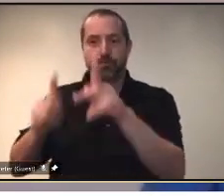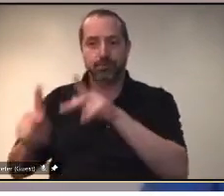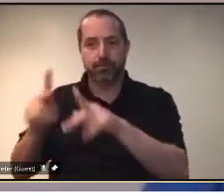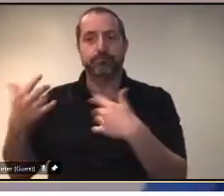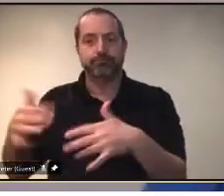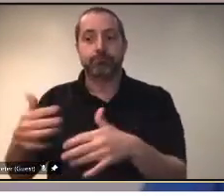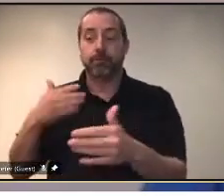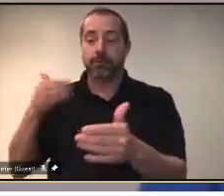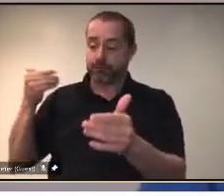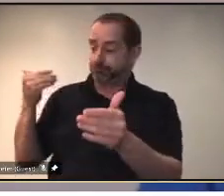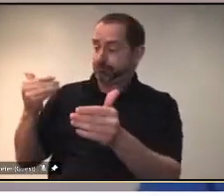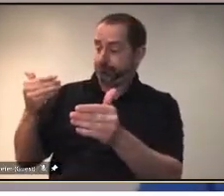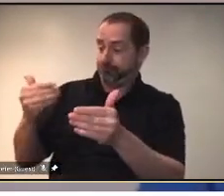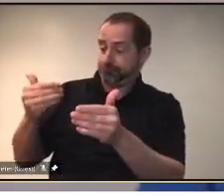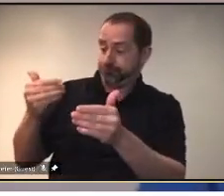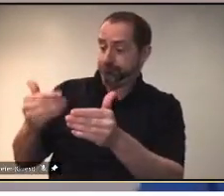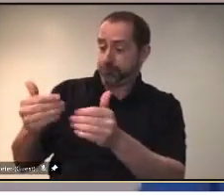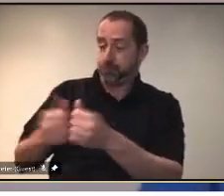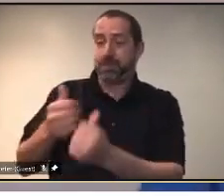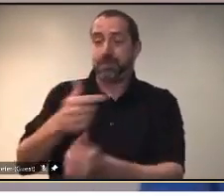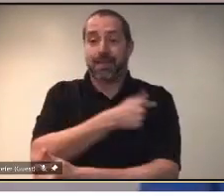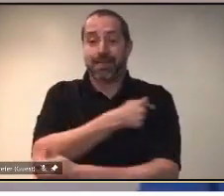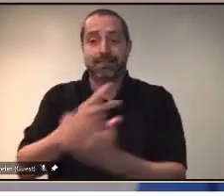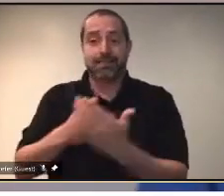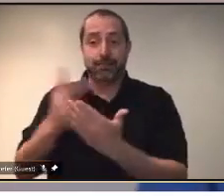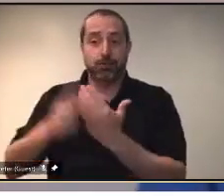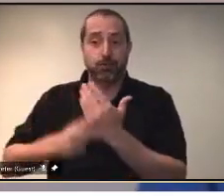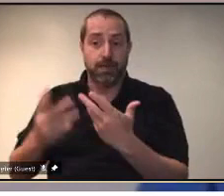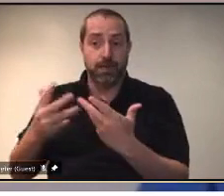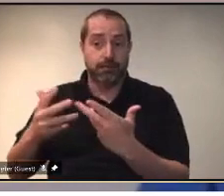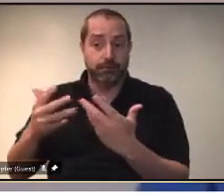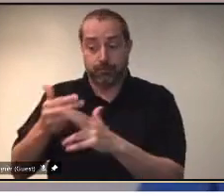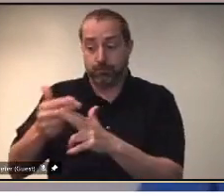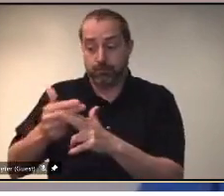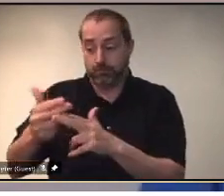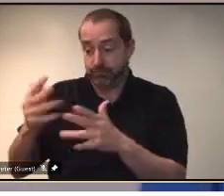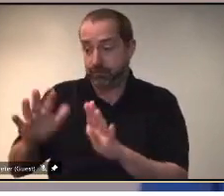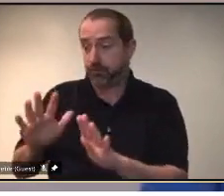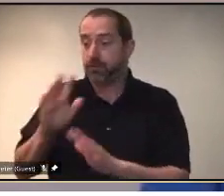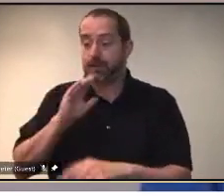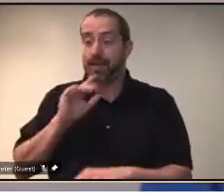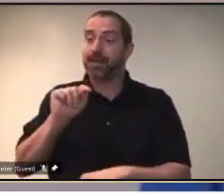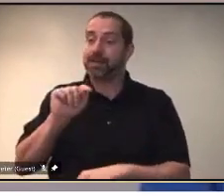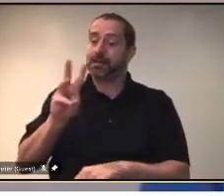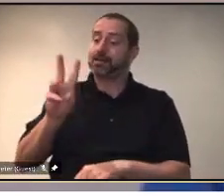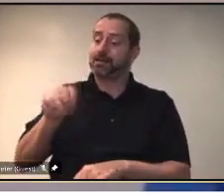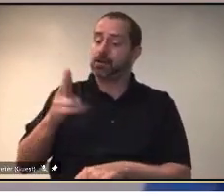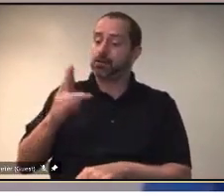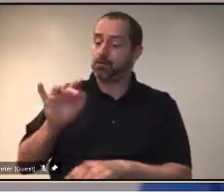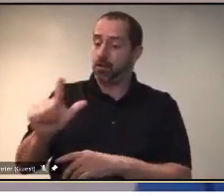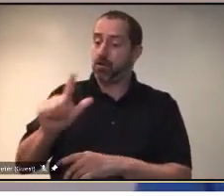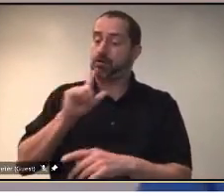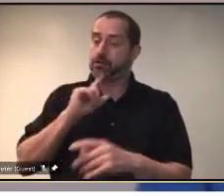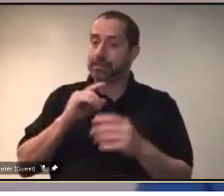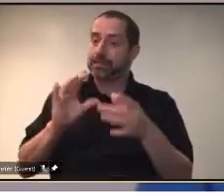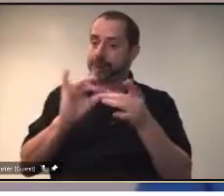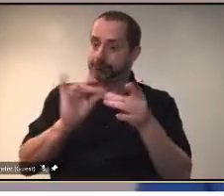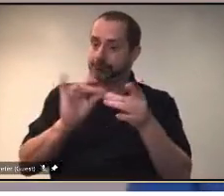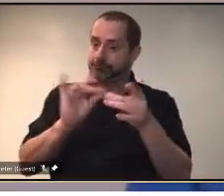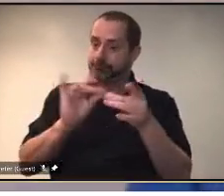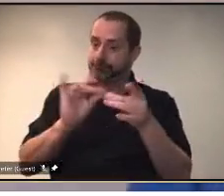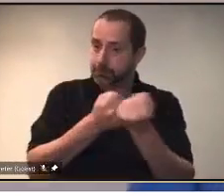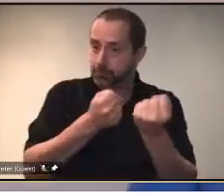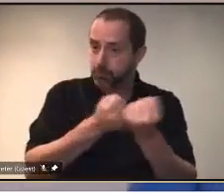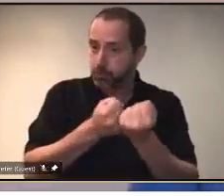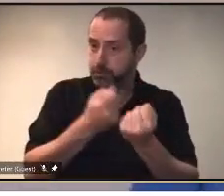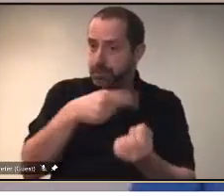vaccination program, the the Physician Town Hall did highlight some of the supports that we are working to support both physicians through